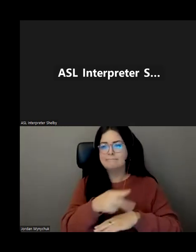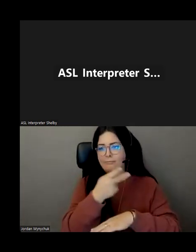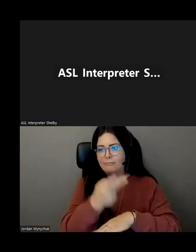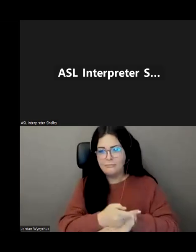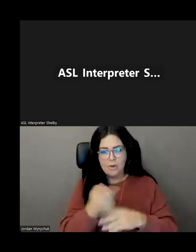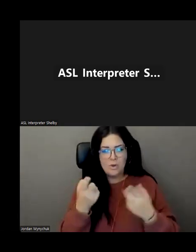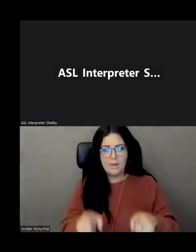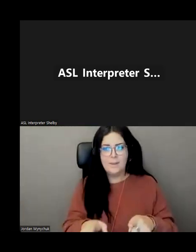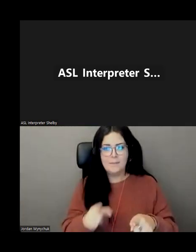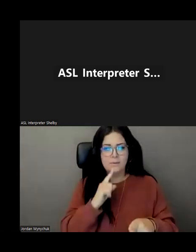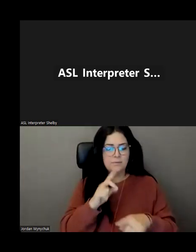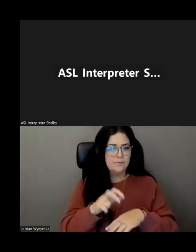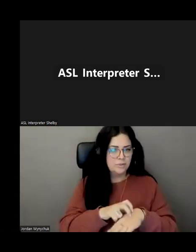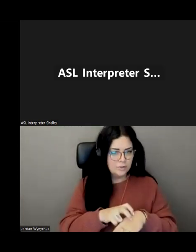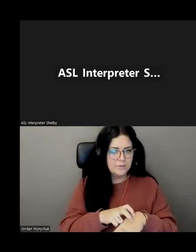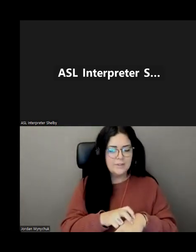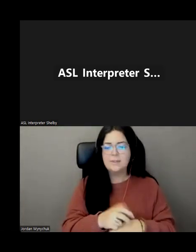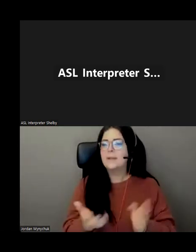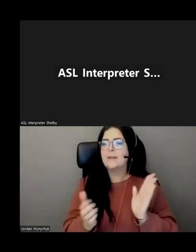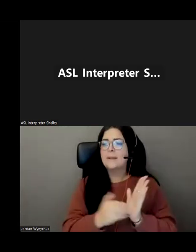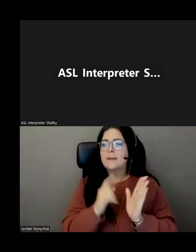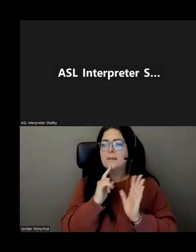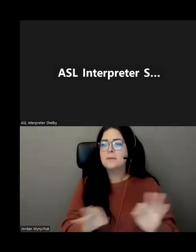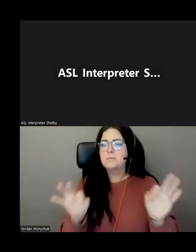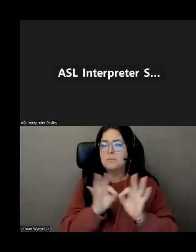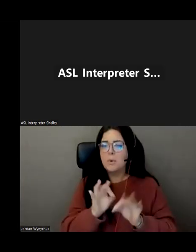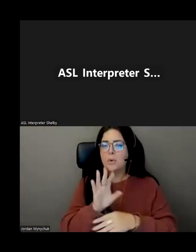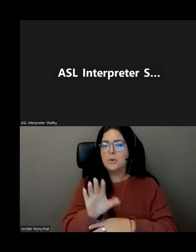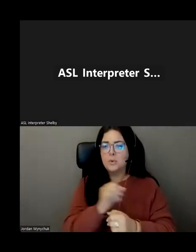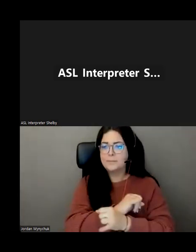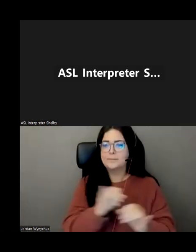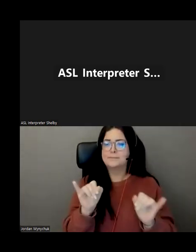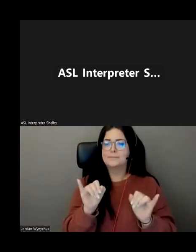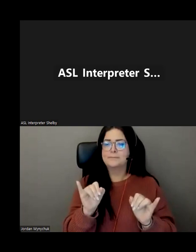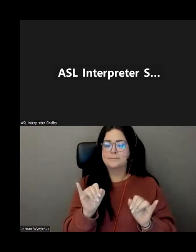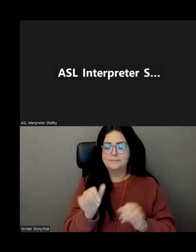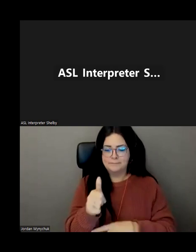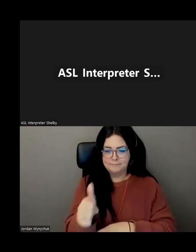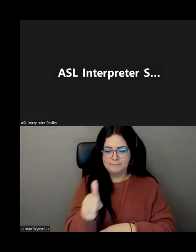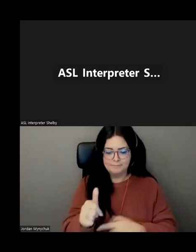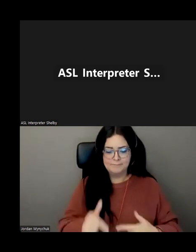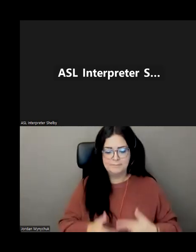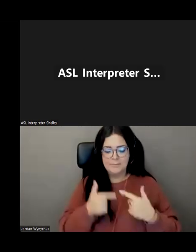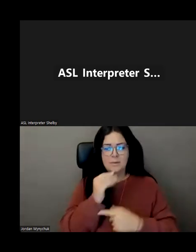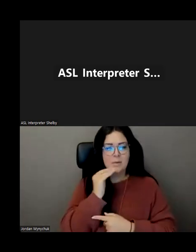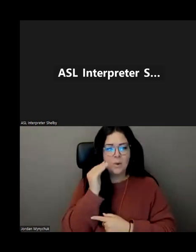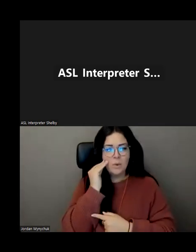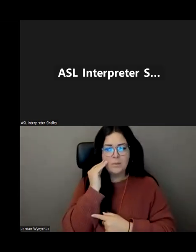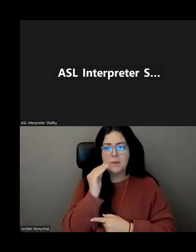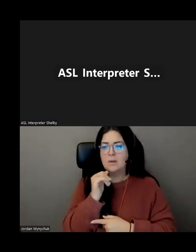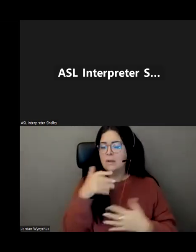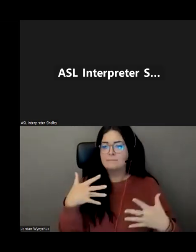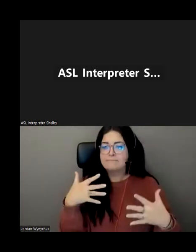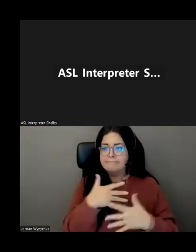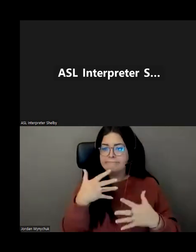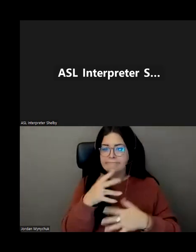because you should be able to to maintain your independence and and and live confidently uh as long as possible without without fear of falling